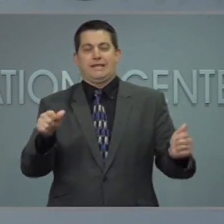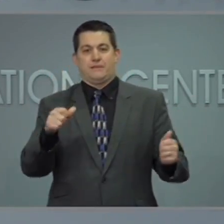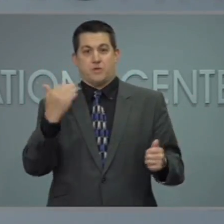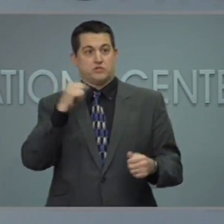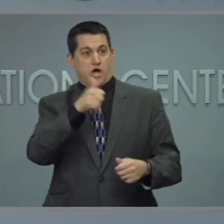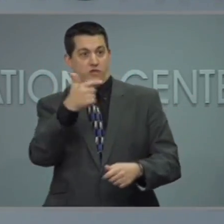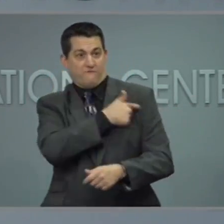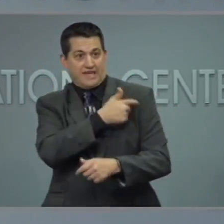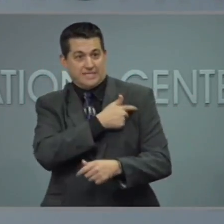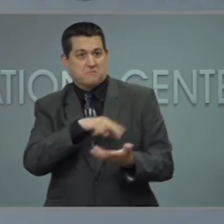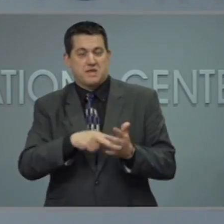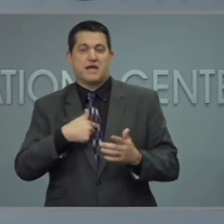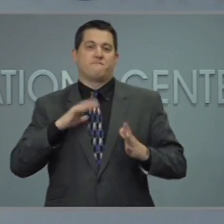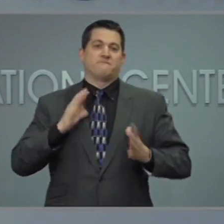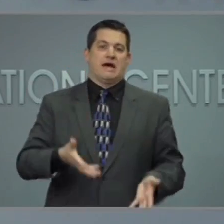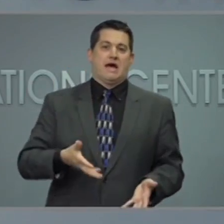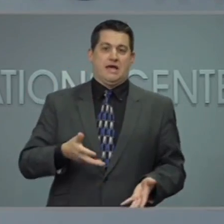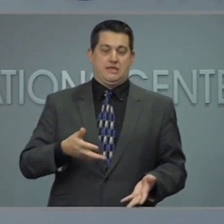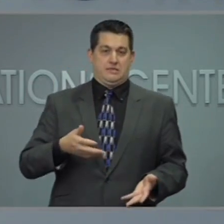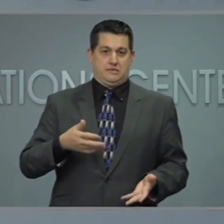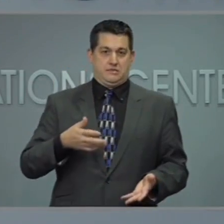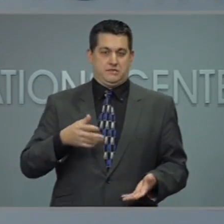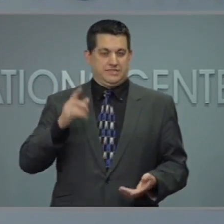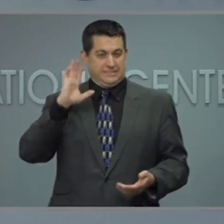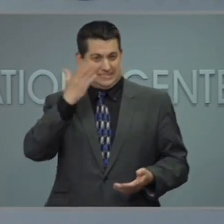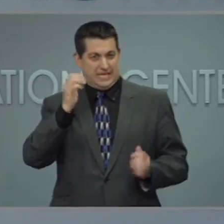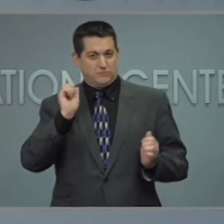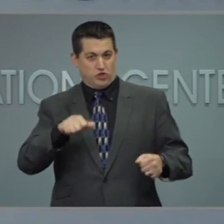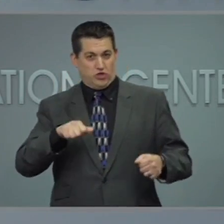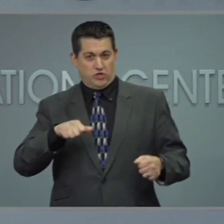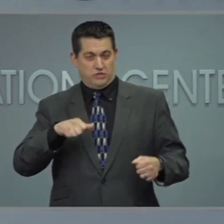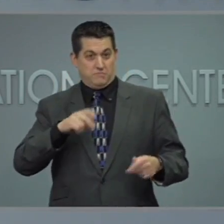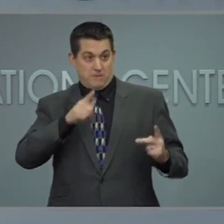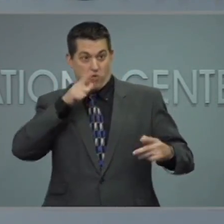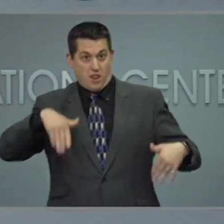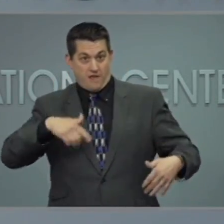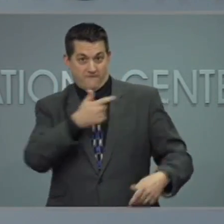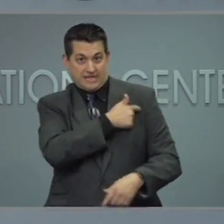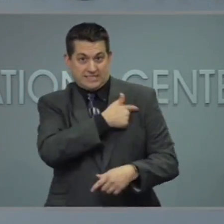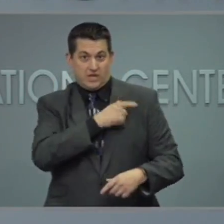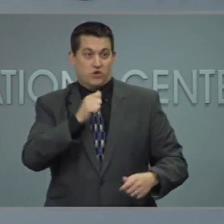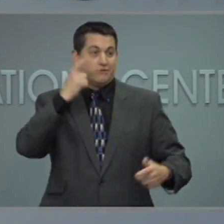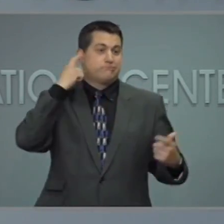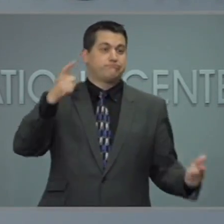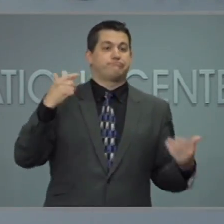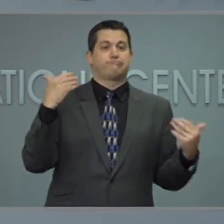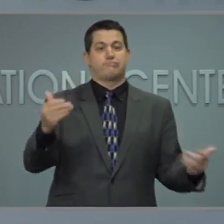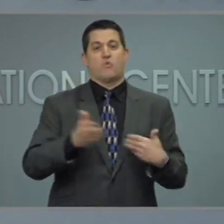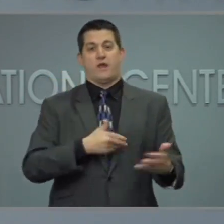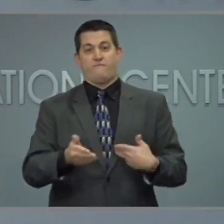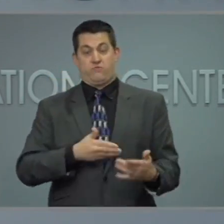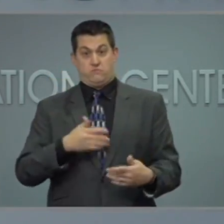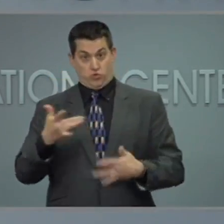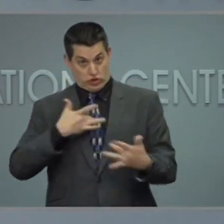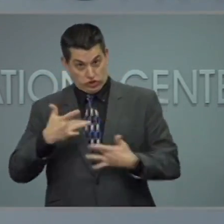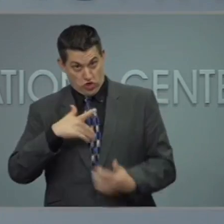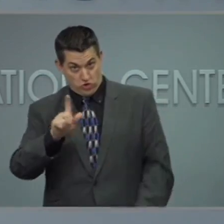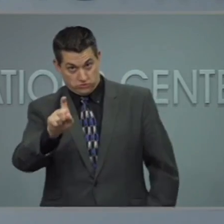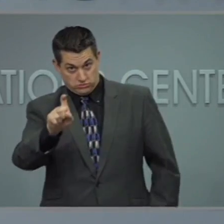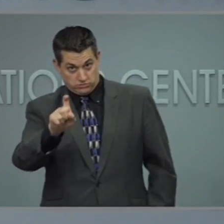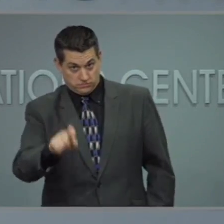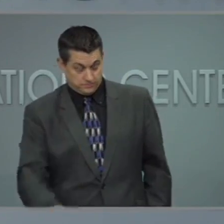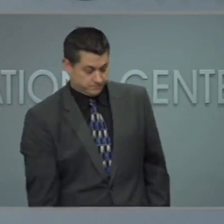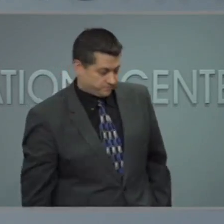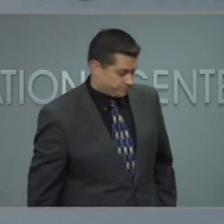vaccinated has stopped wearing masks? I mean, it seems like it could open the floodgates. Is there any concern about that? Well, first, even though